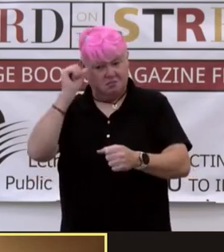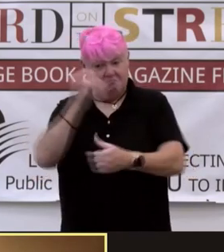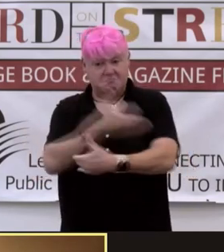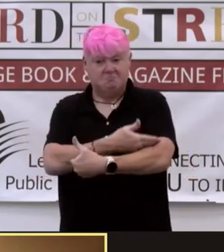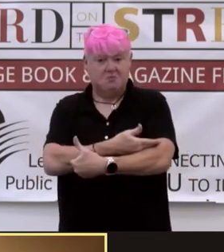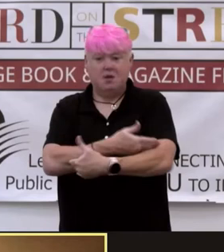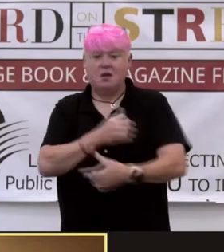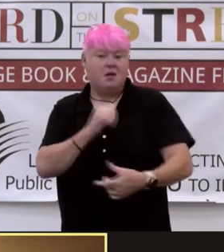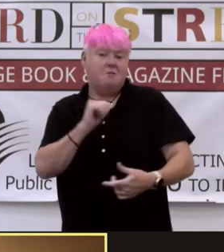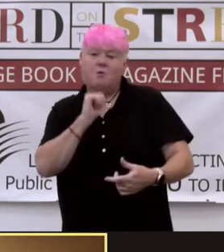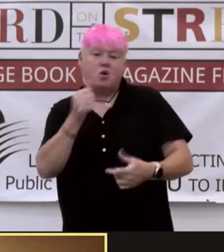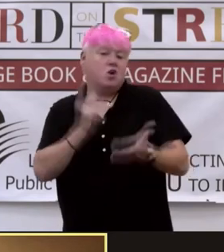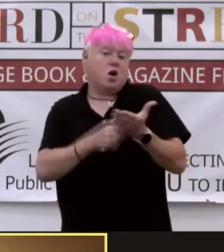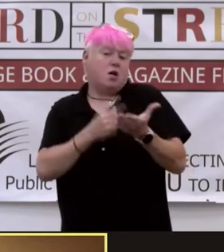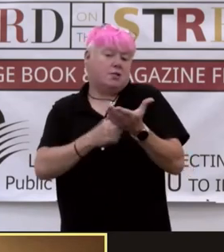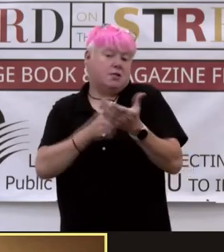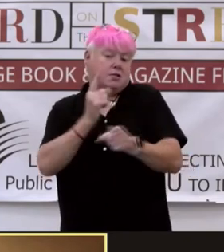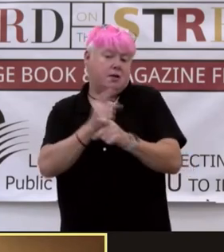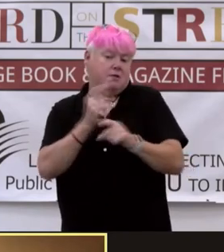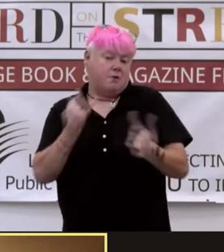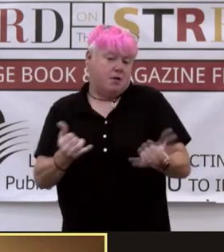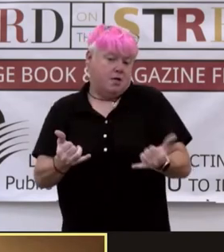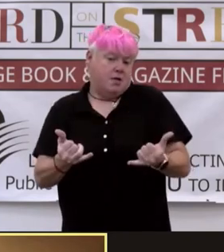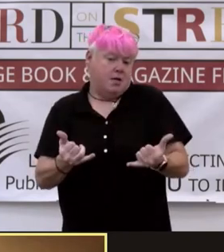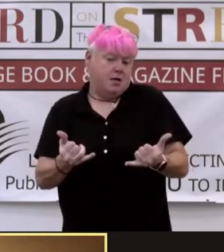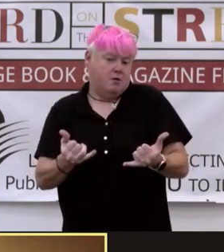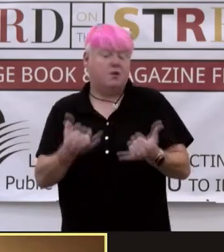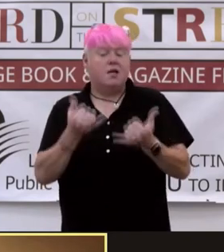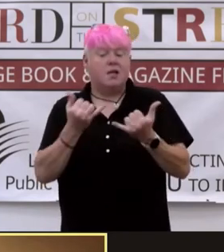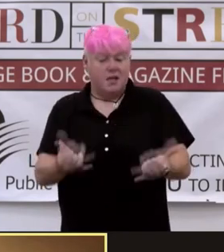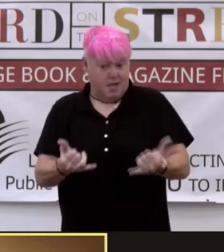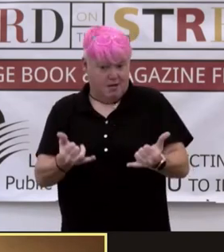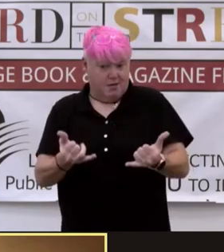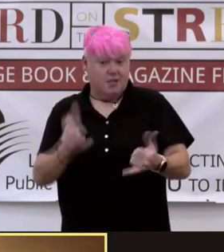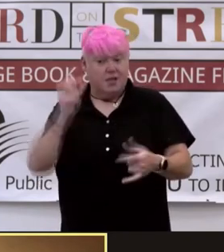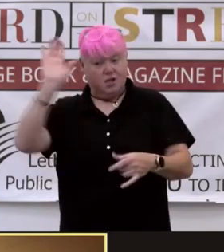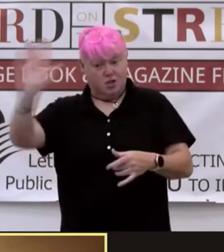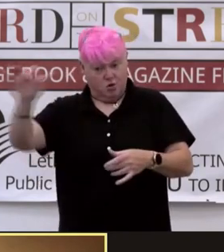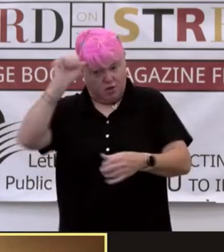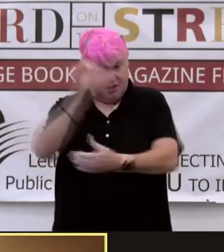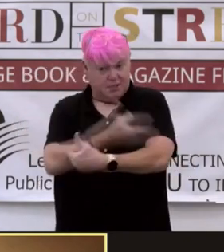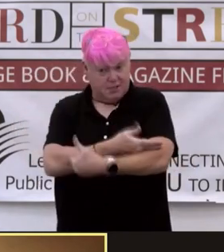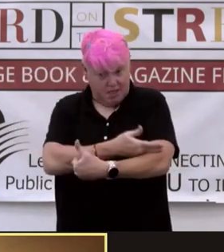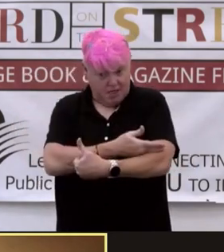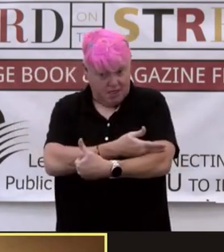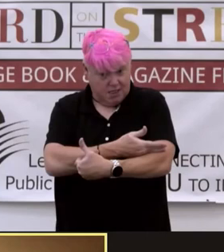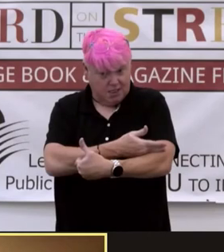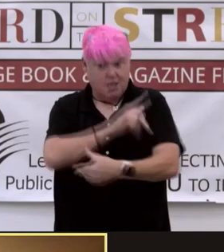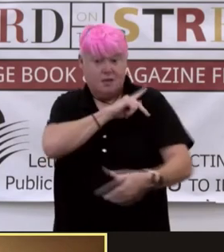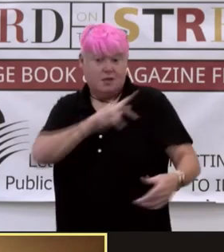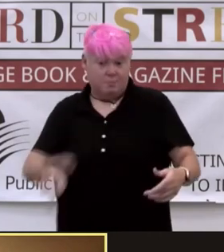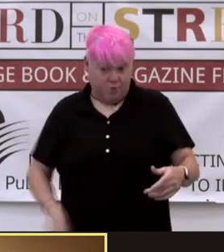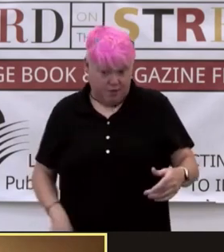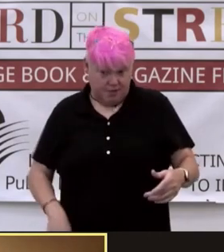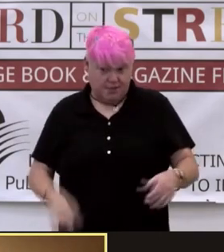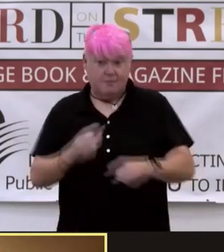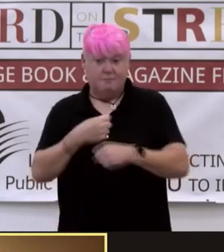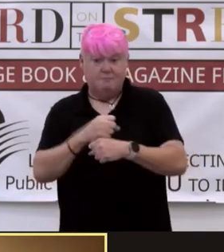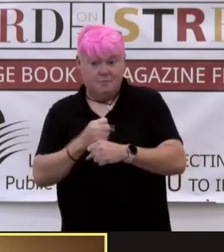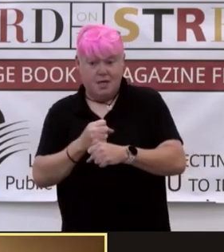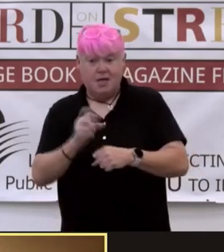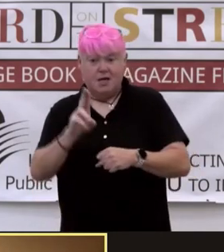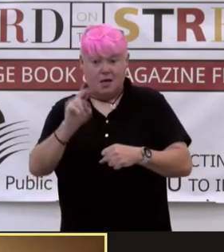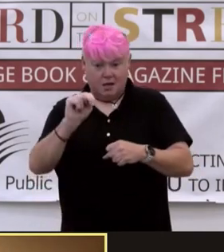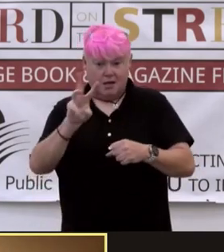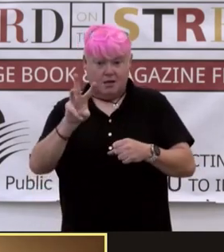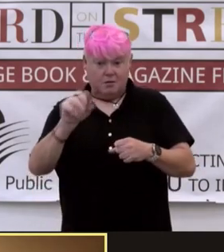discussion right now. The issue at hand is that your son, my husband's brother, Rajkumar Arav, made unwanted advances on